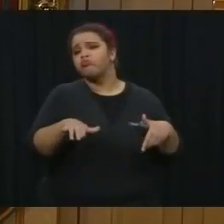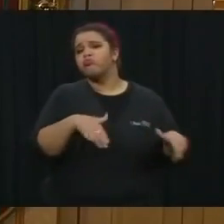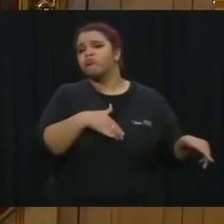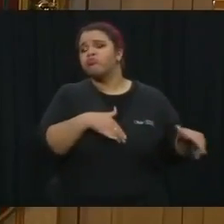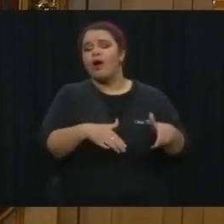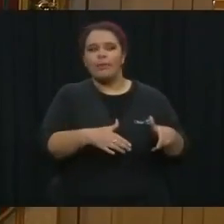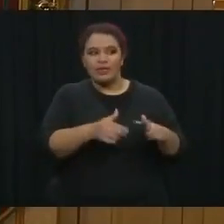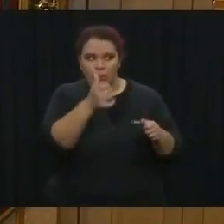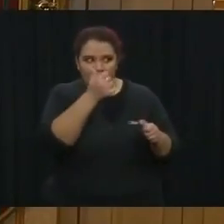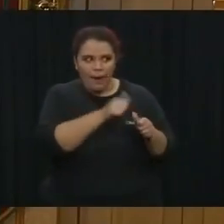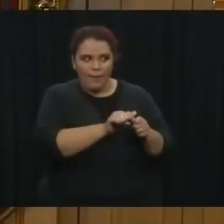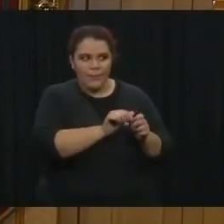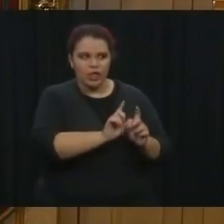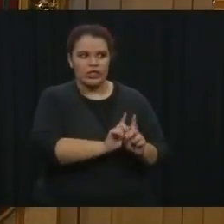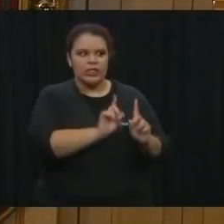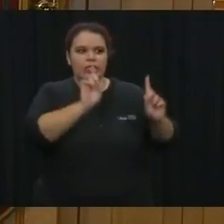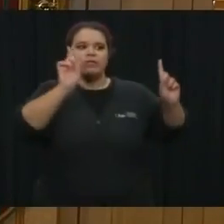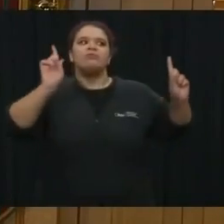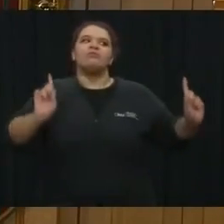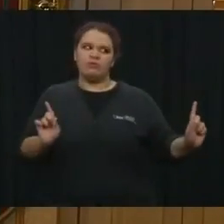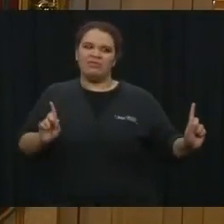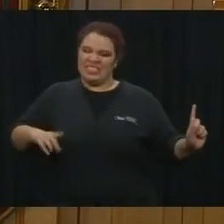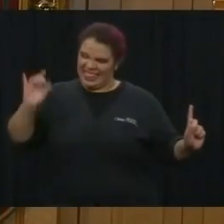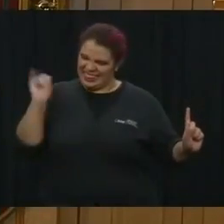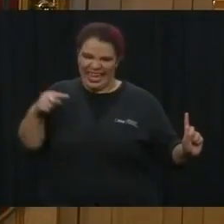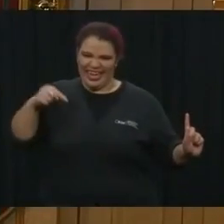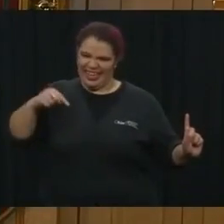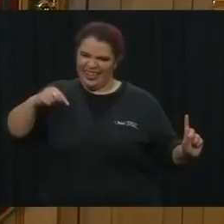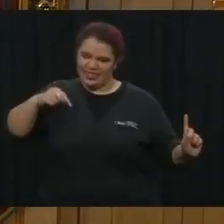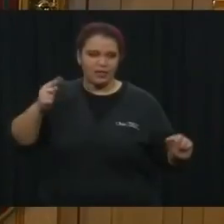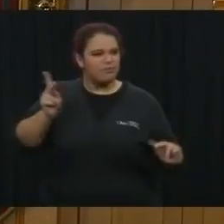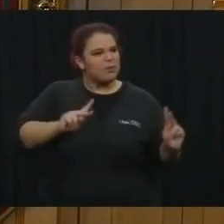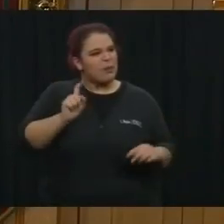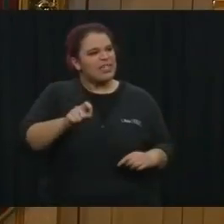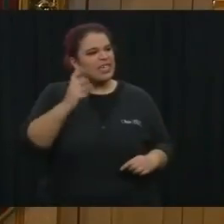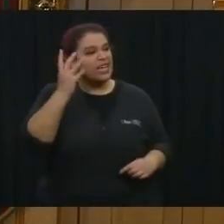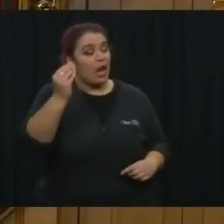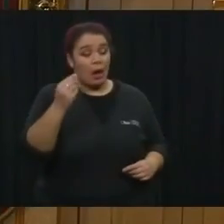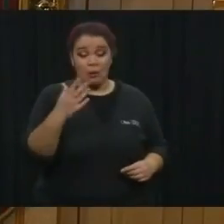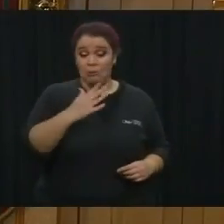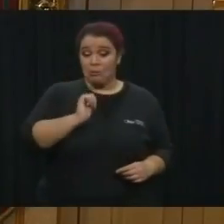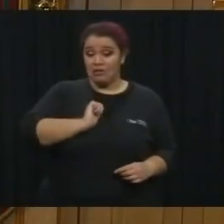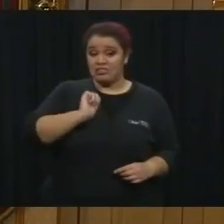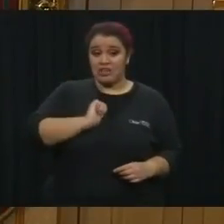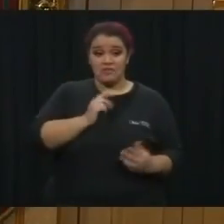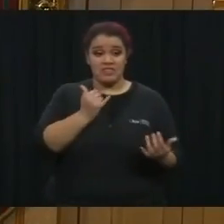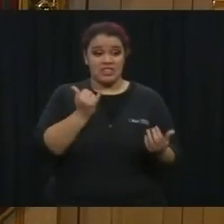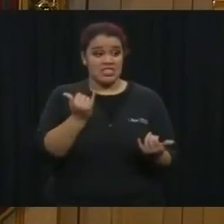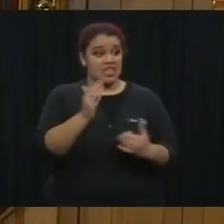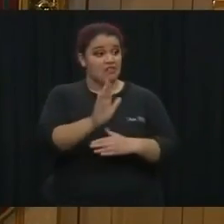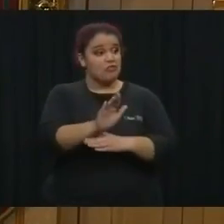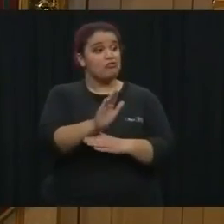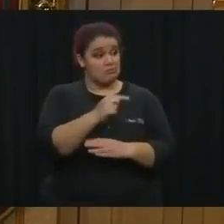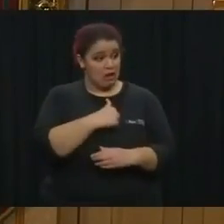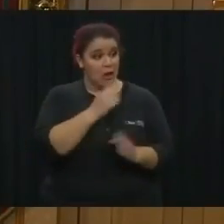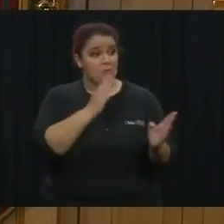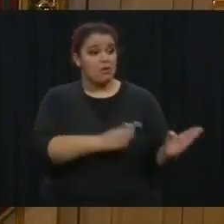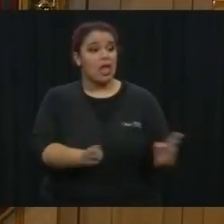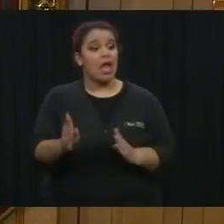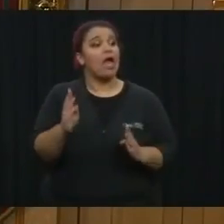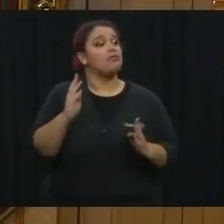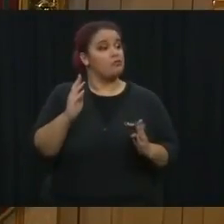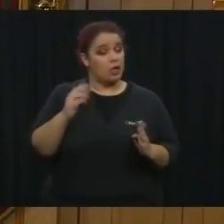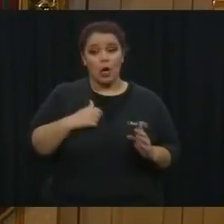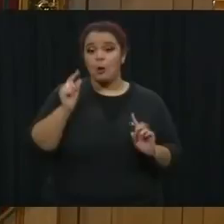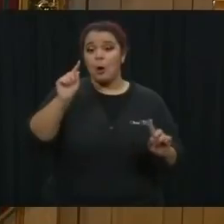people need to get out. You know, I plan to do a little walking this afternoon. So get out and